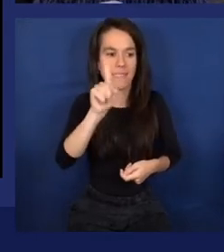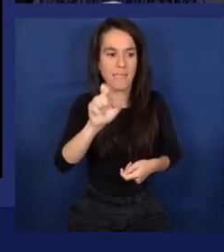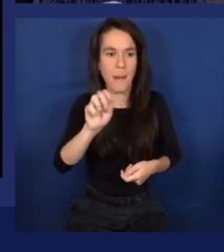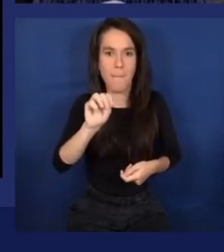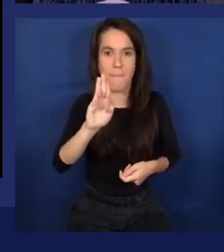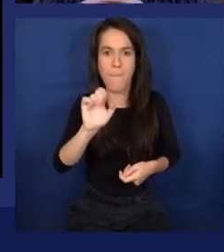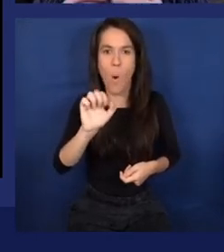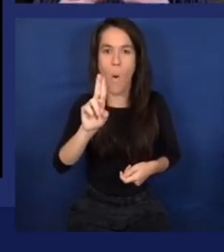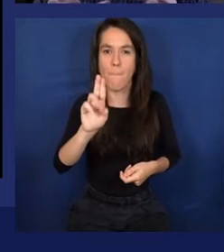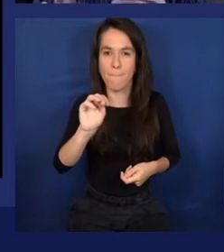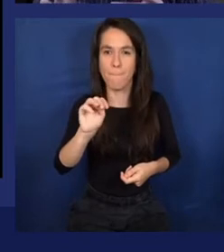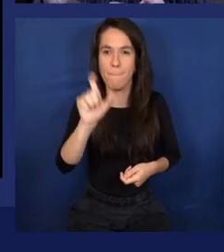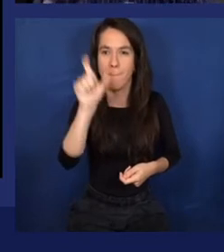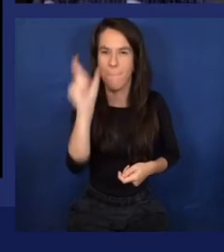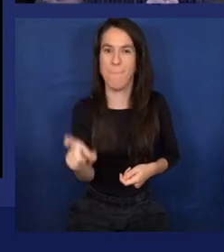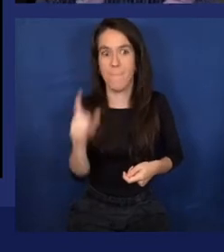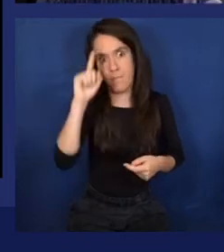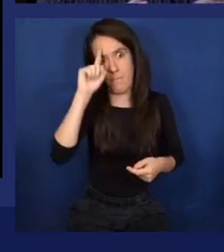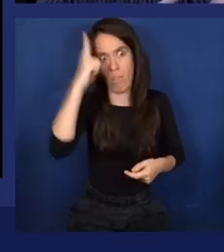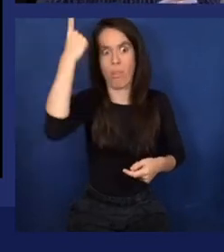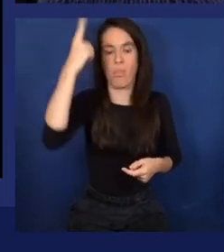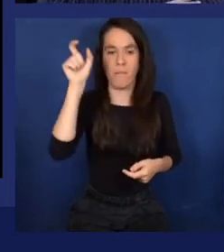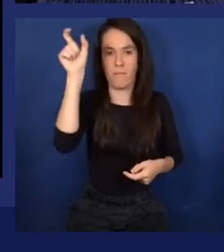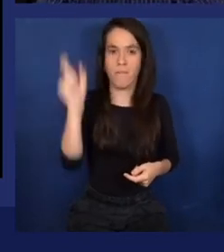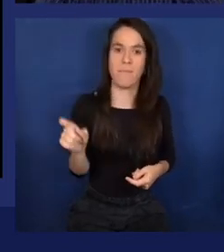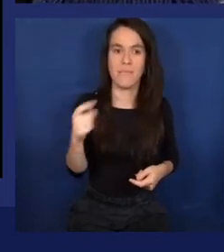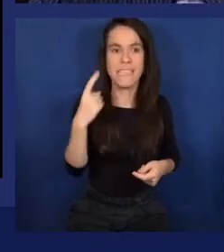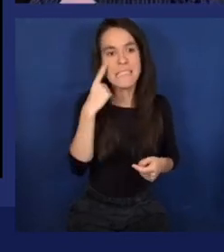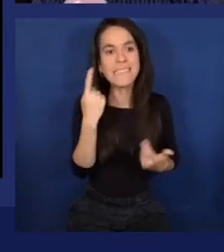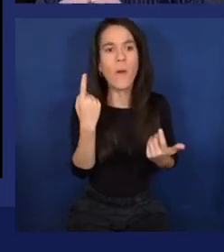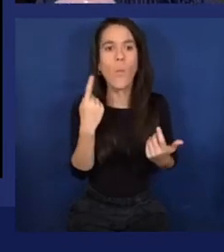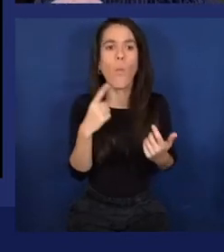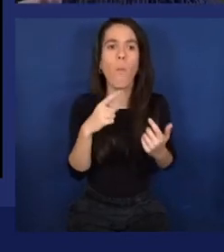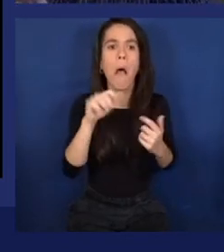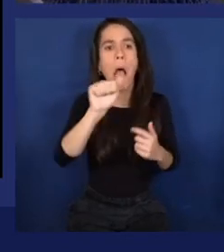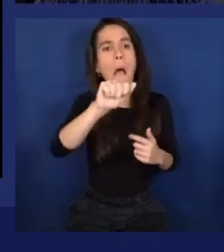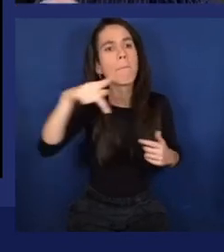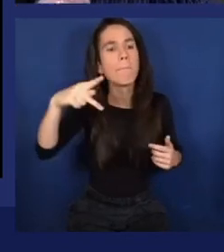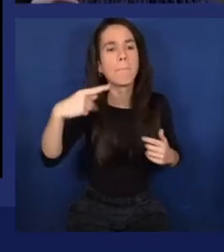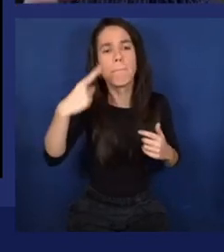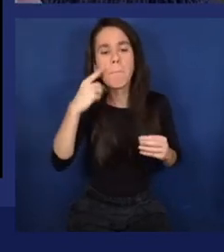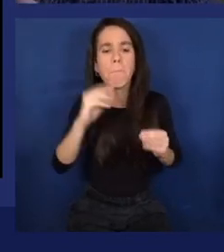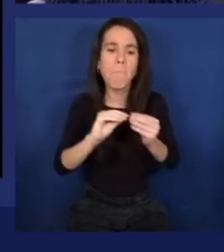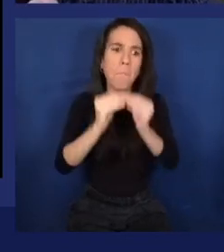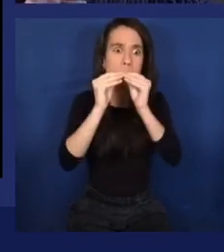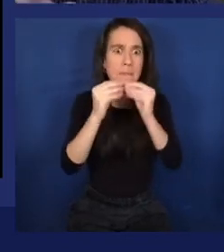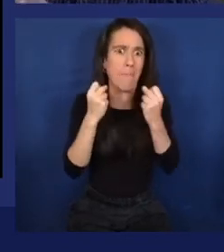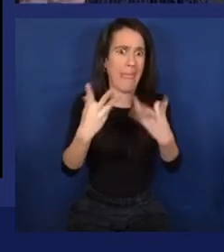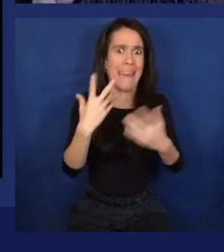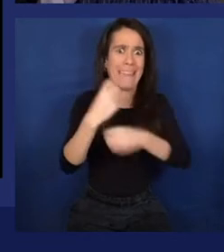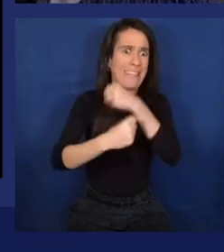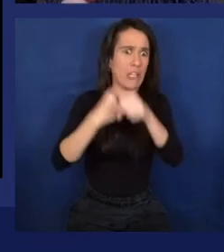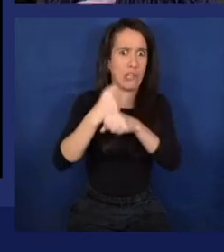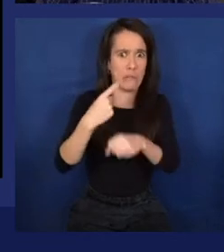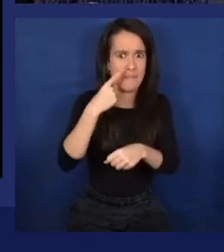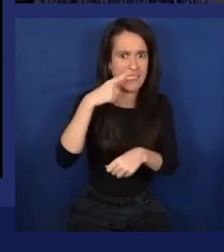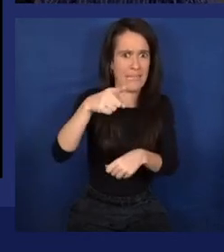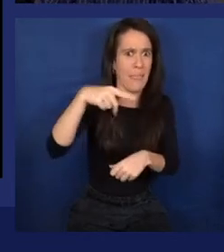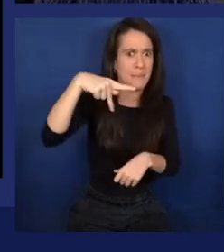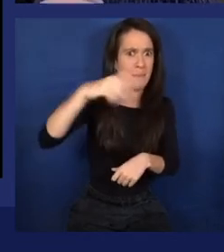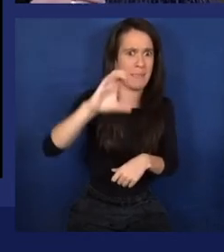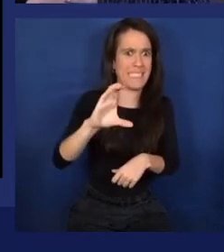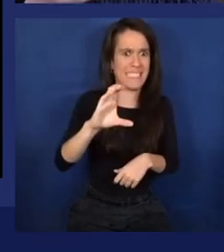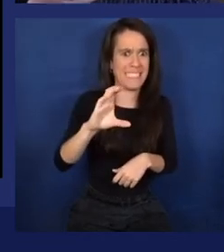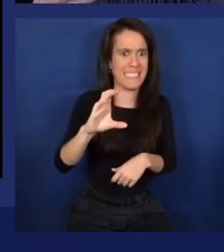further. And this has been a sample application that has followed us around for many, many, many years. I've seen this on PCs and so forth. Even this